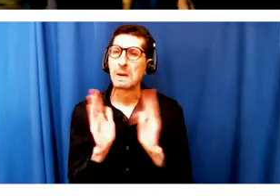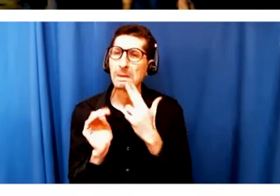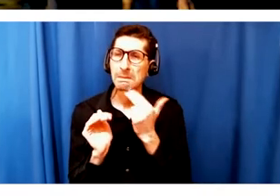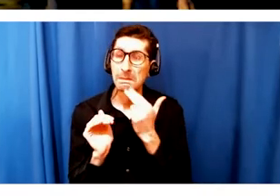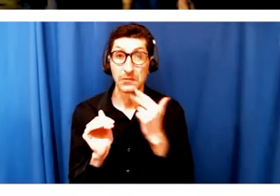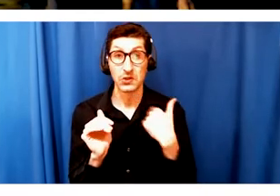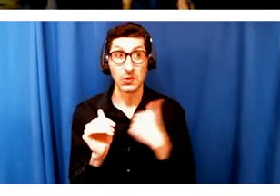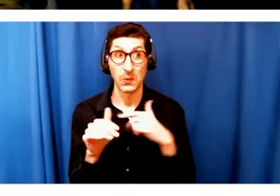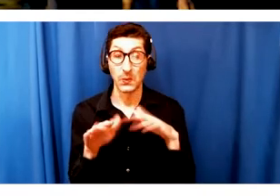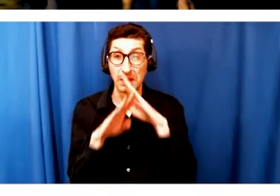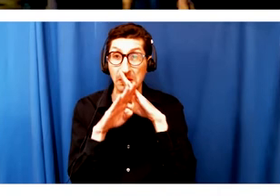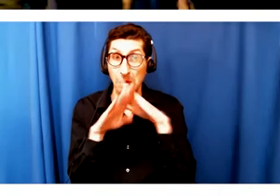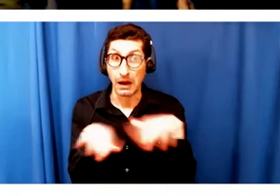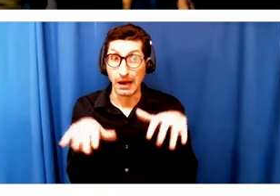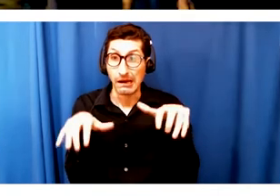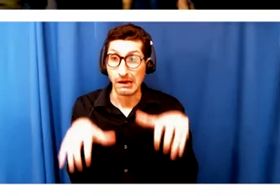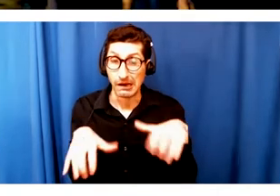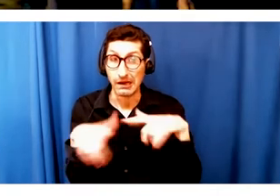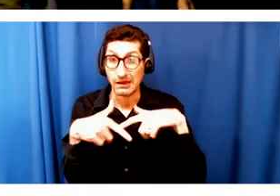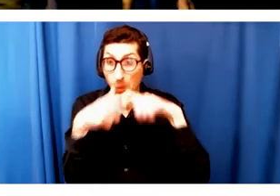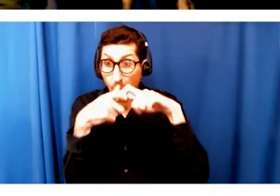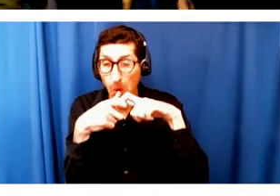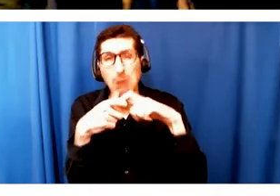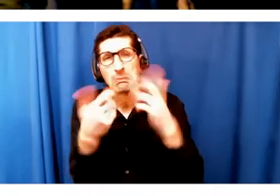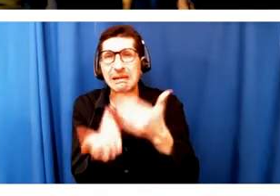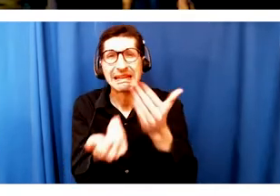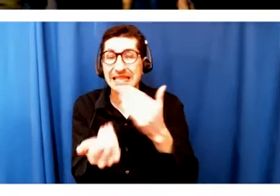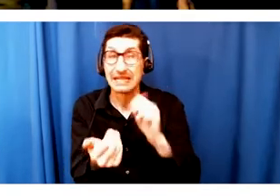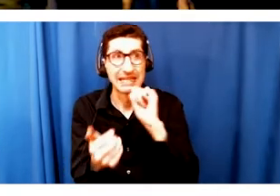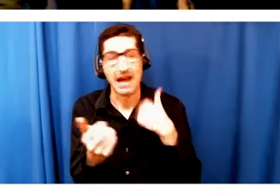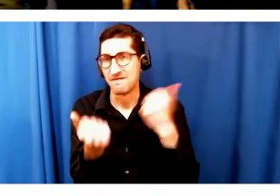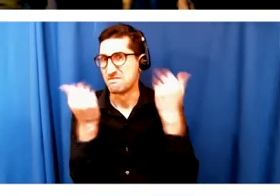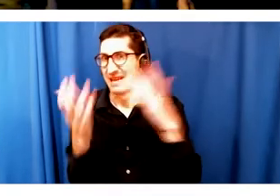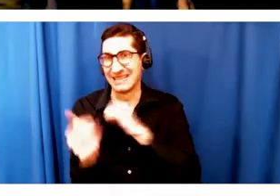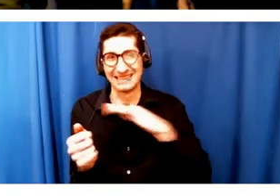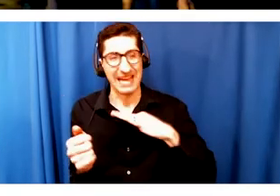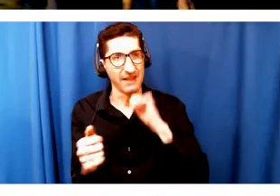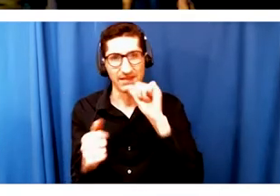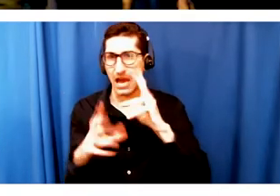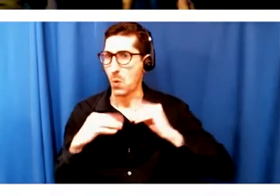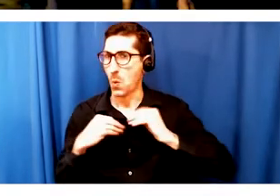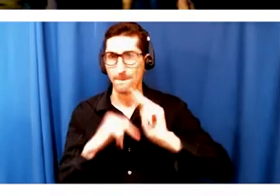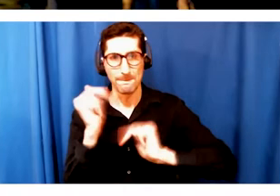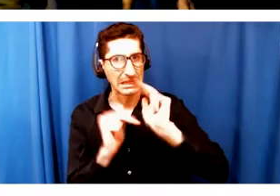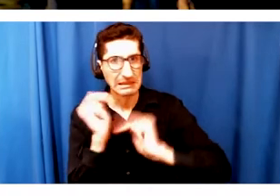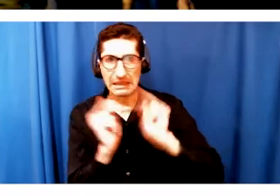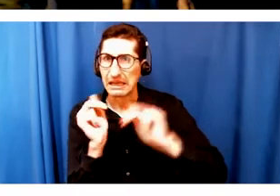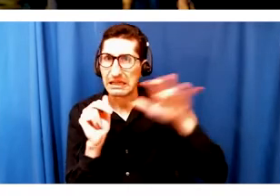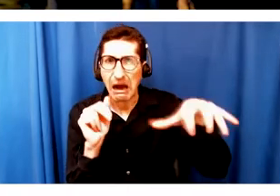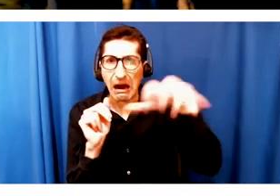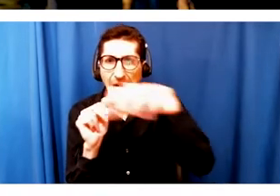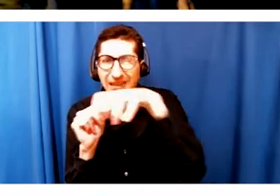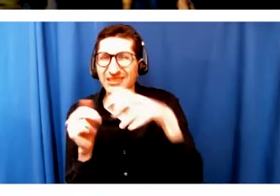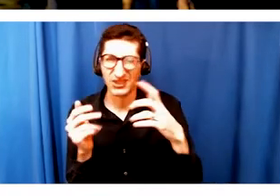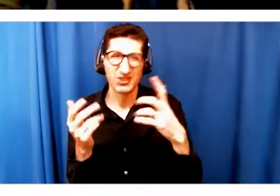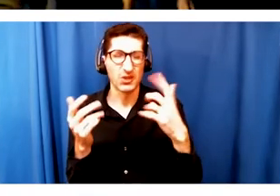have some introspection is relatively easy. We don't have a big staff. We don't have real estate. And so we really spent time trying to meditate